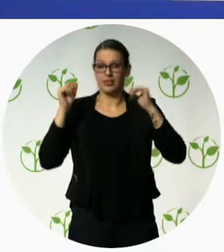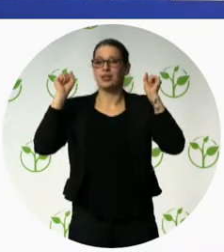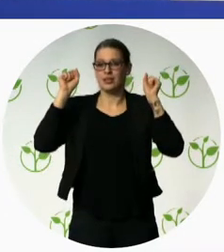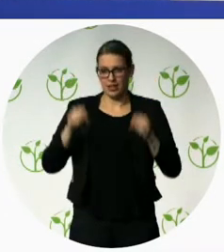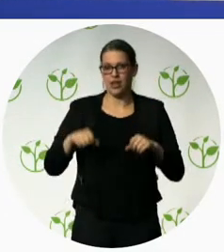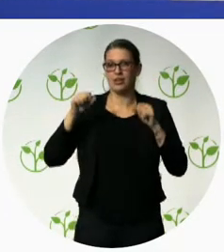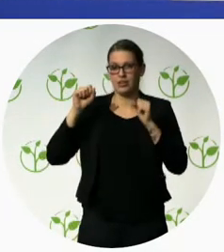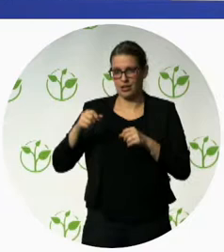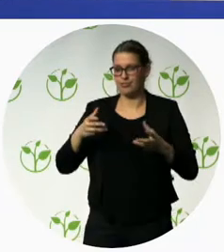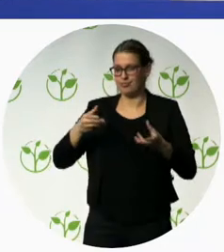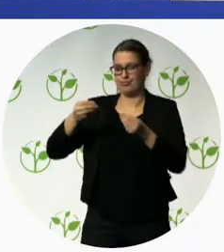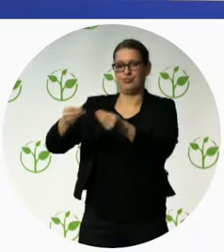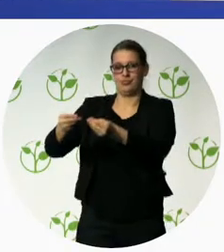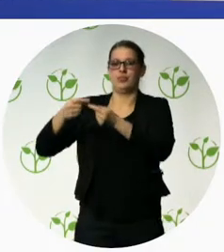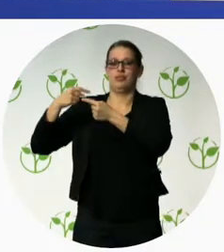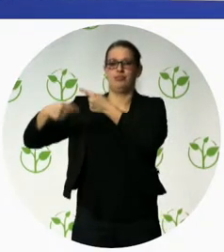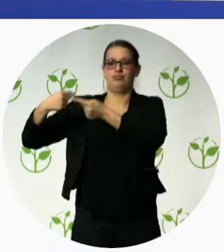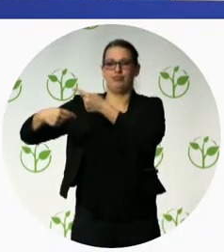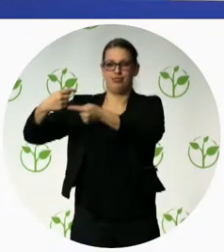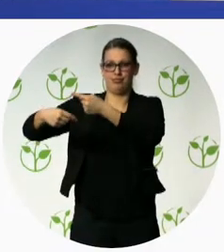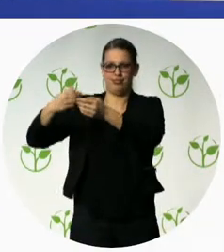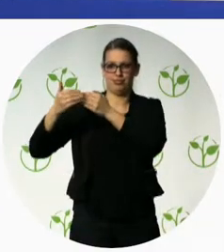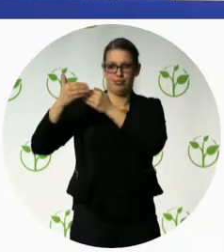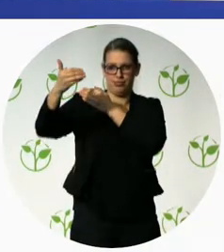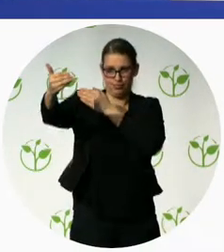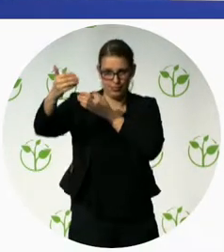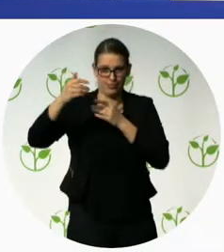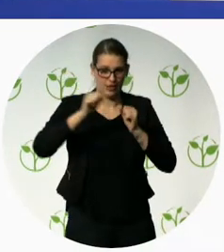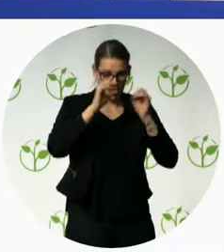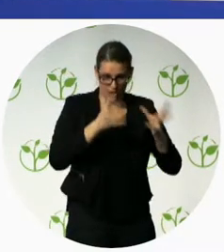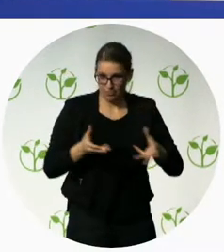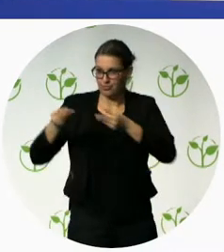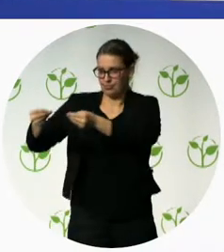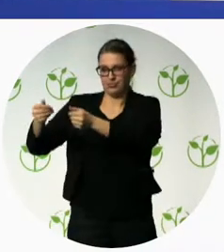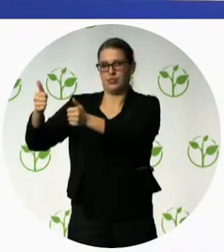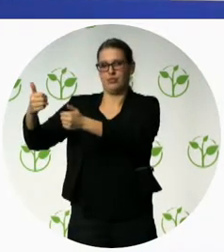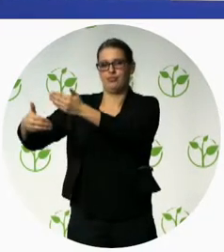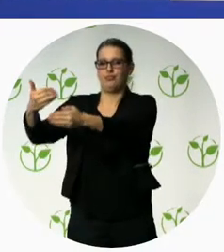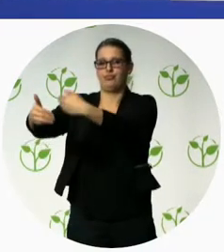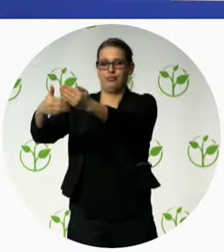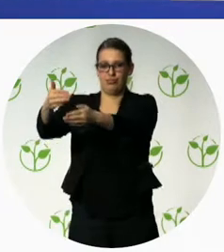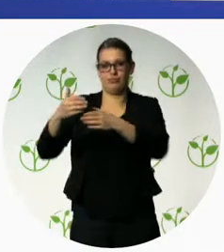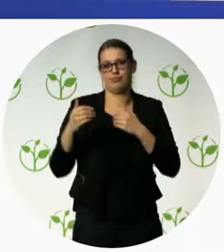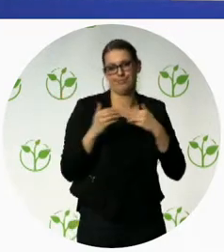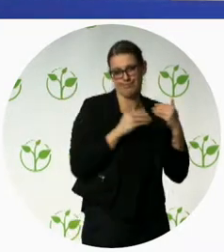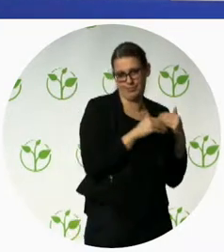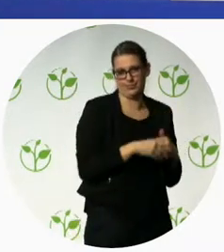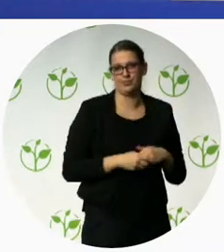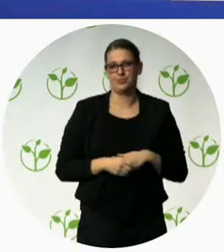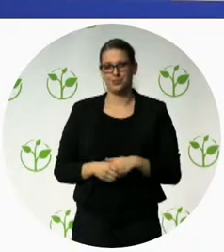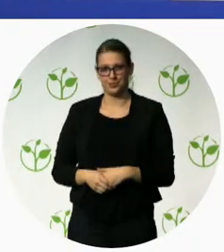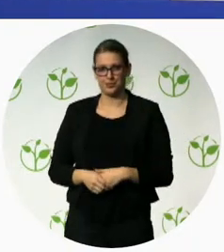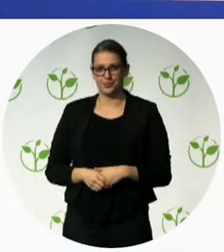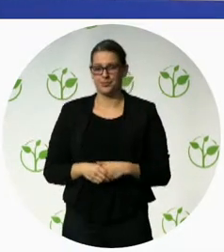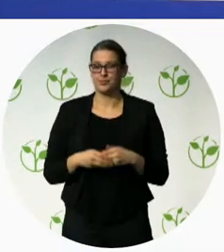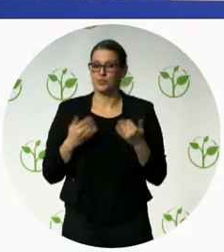we promote and engage in the replicability of the platform through